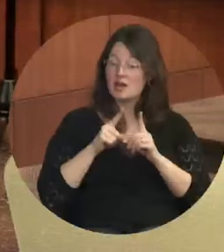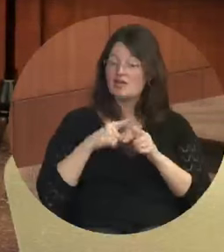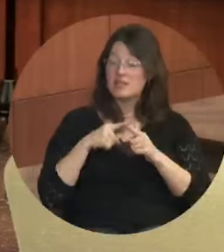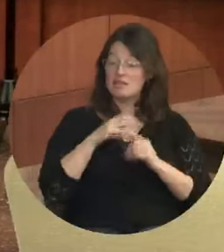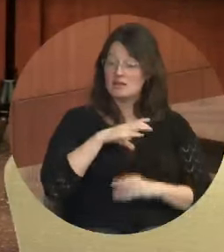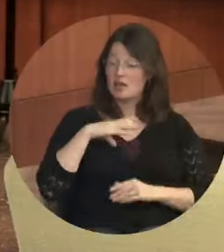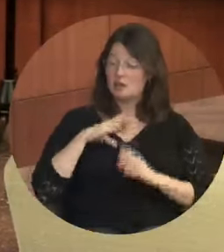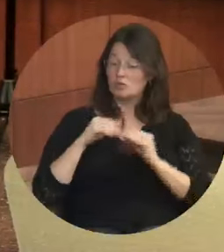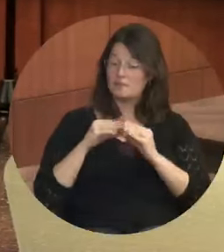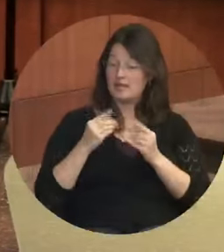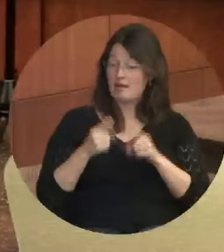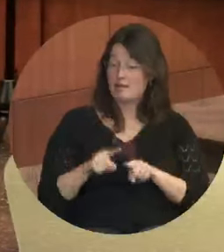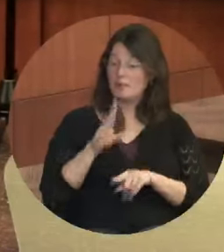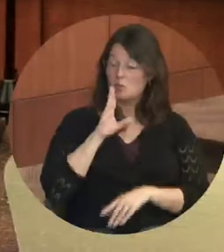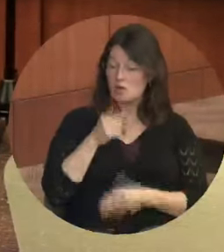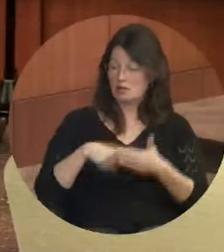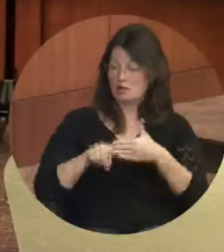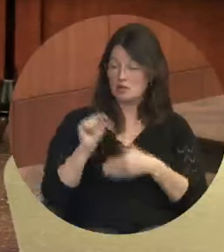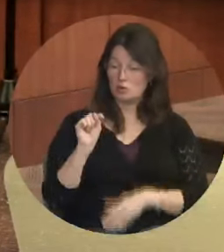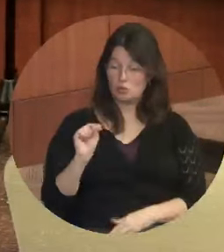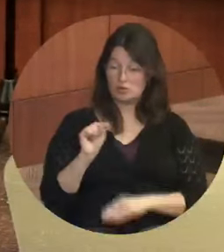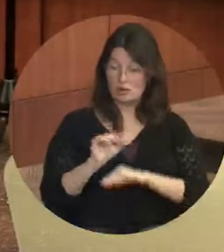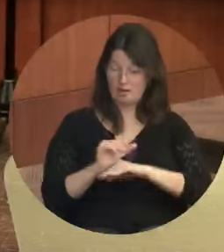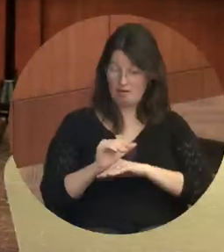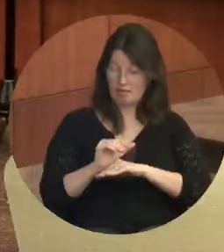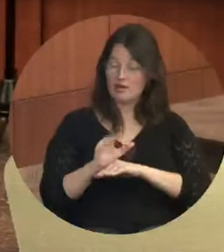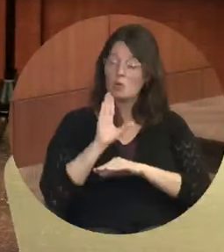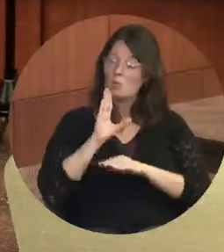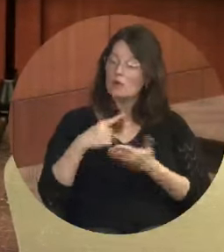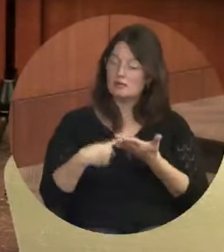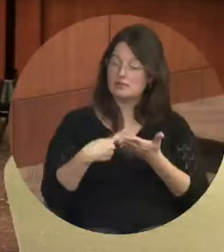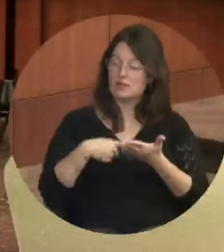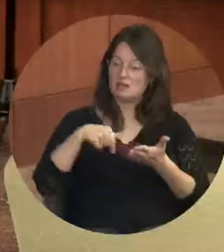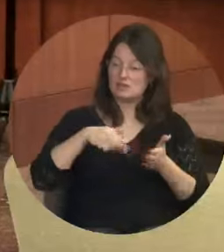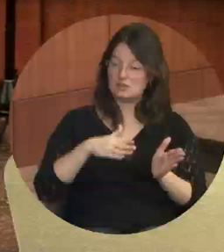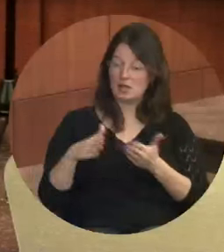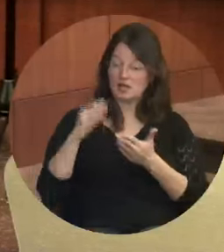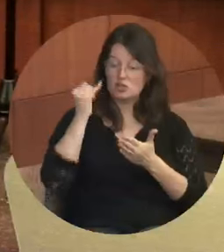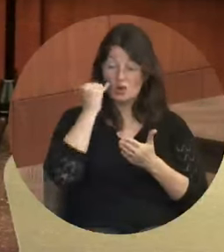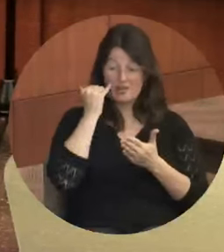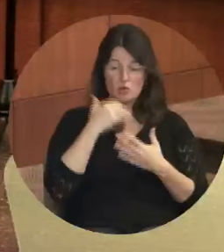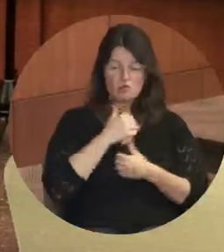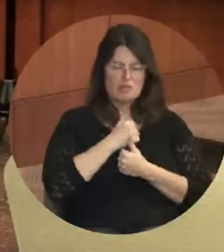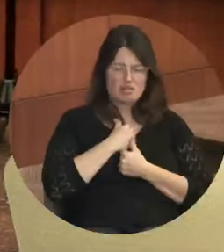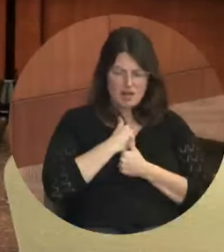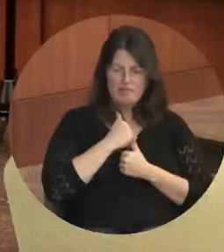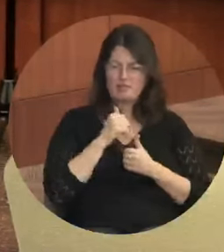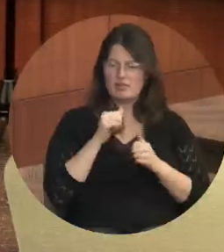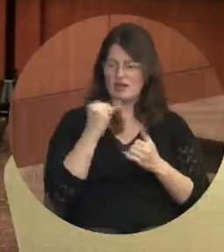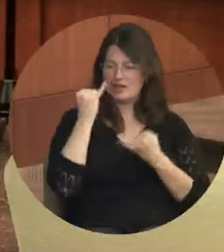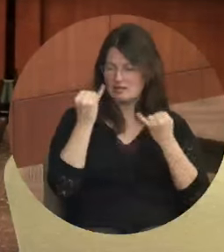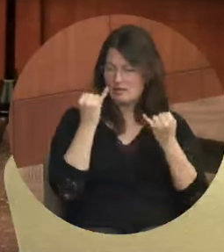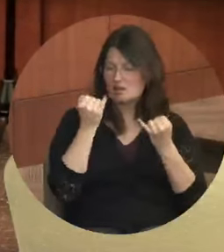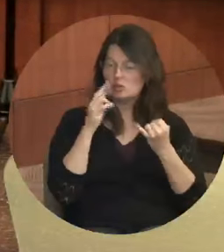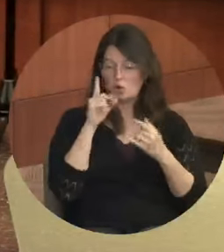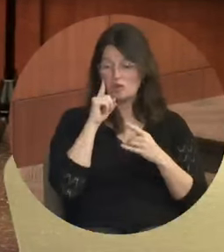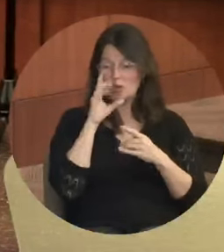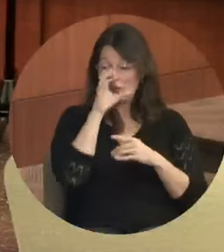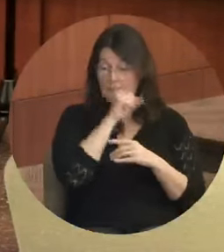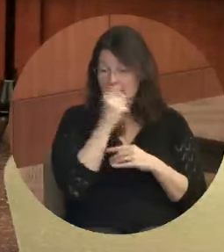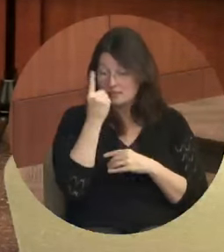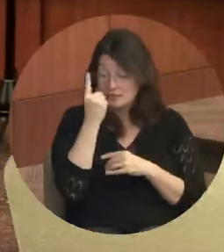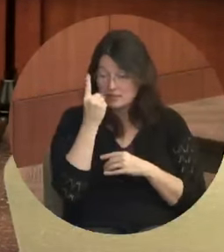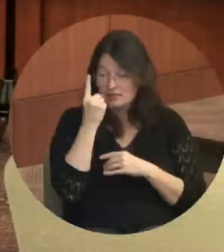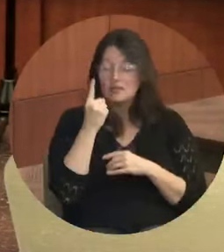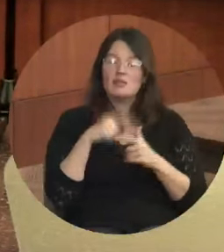on Tuesday and take up this plan and so please reach out. If you love the ideas or if you think we missed something,